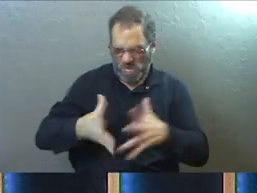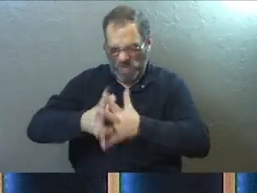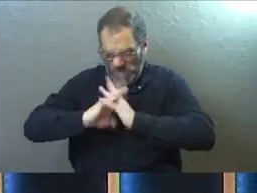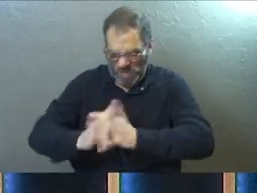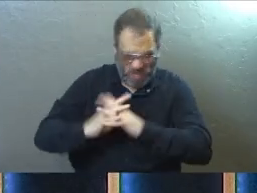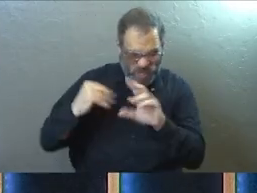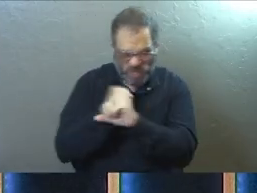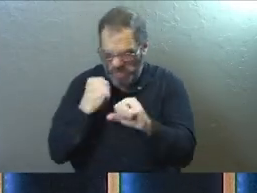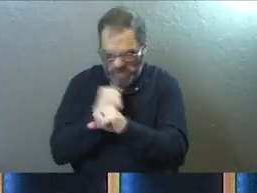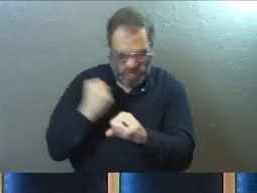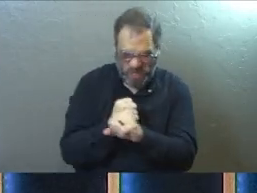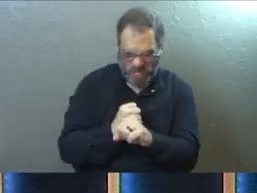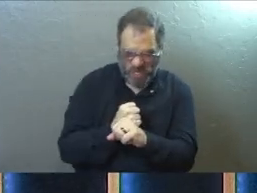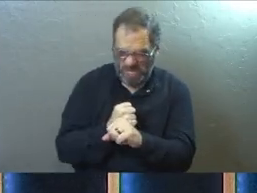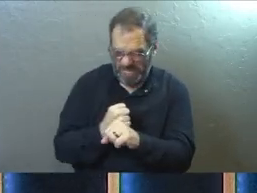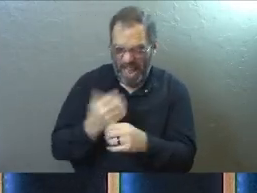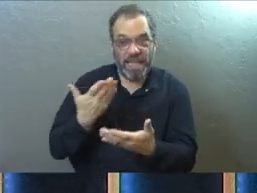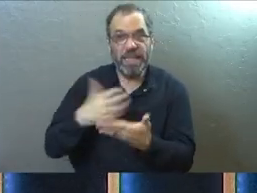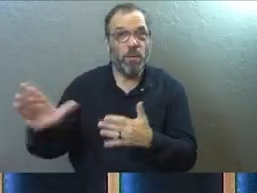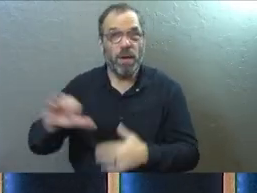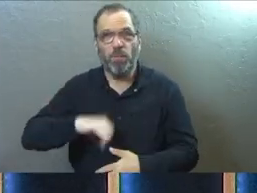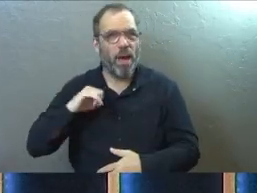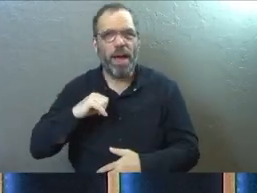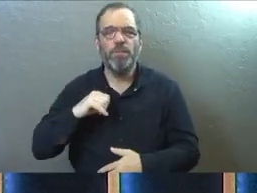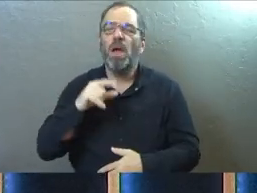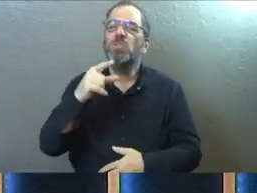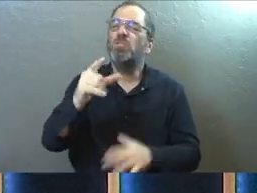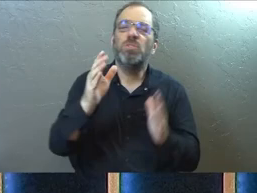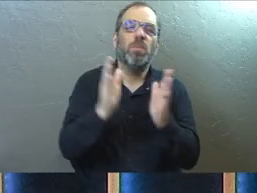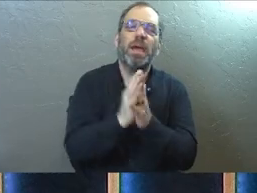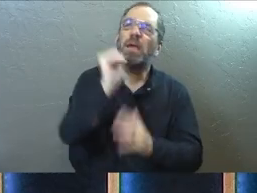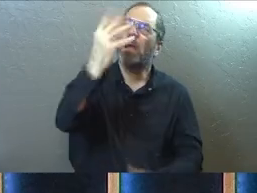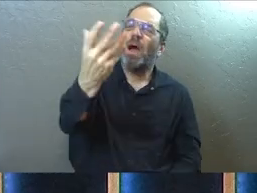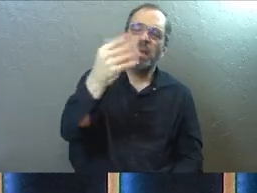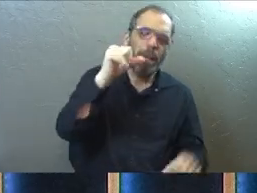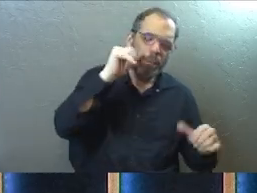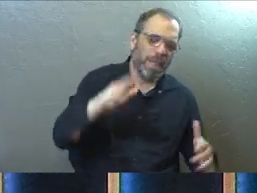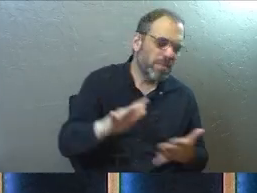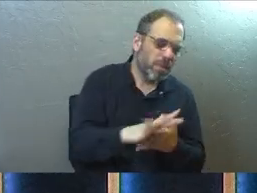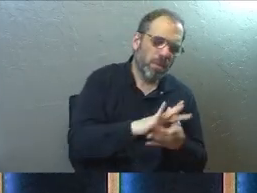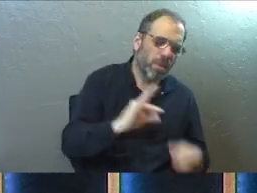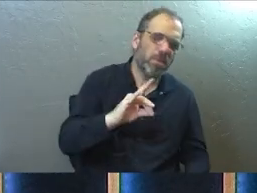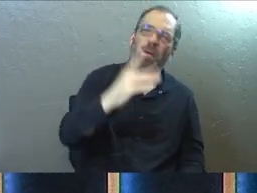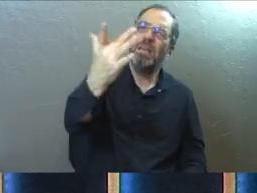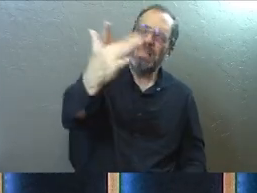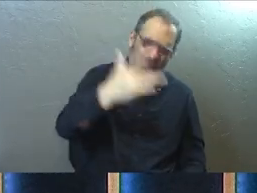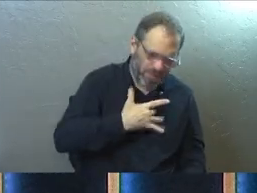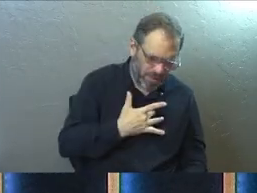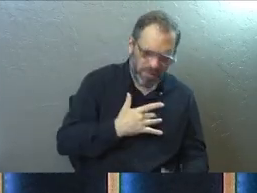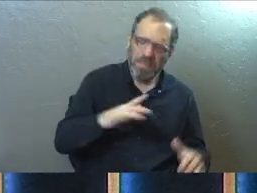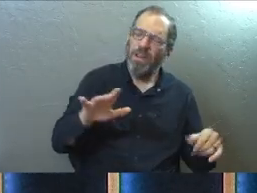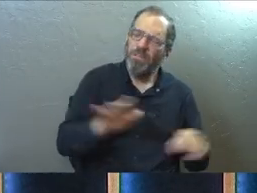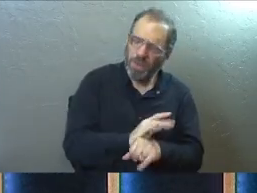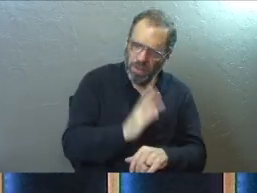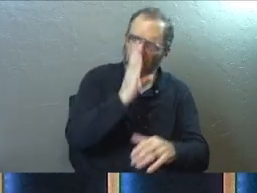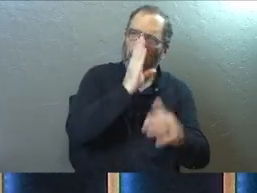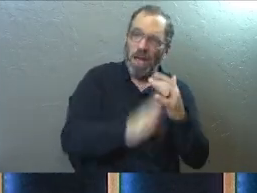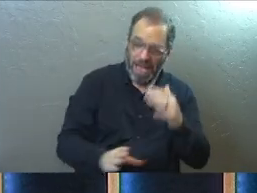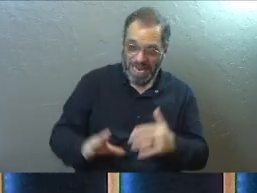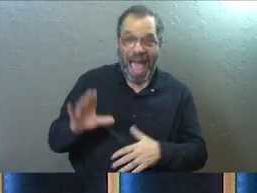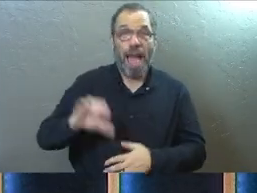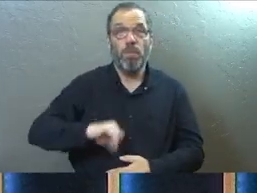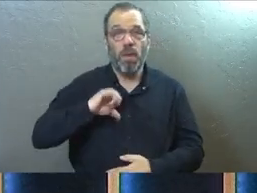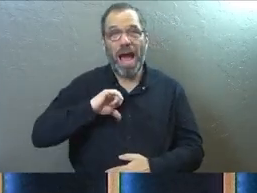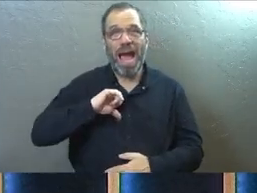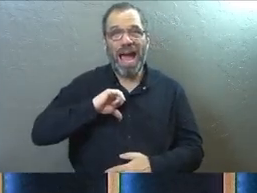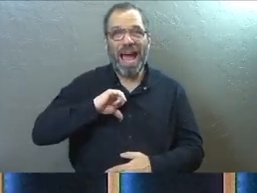You're going to pray that God would bless you with his Holy Spirit filled with humility. humility and that will drive